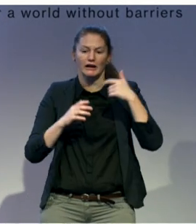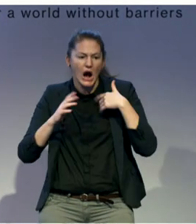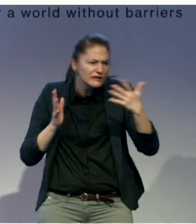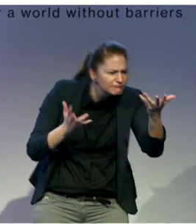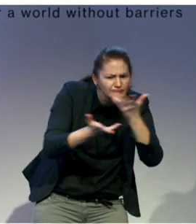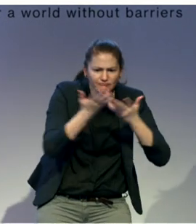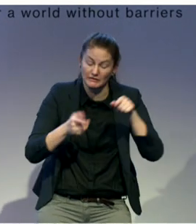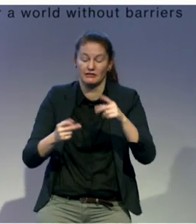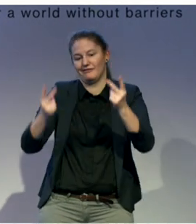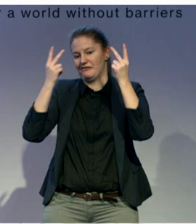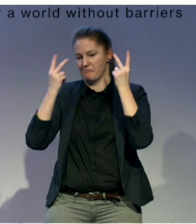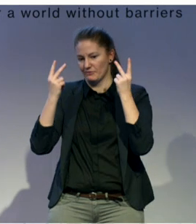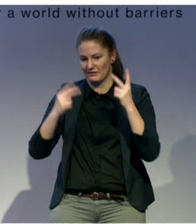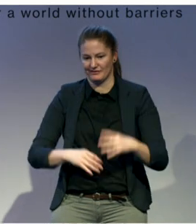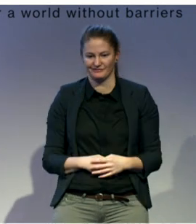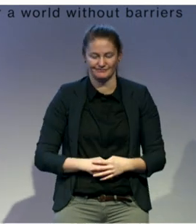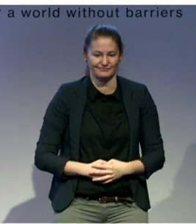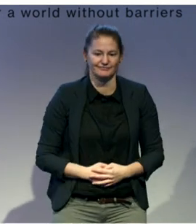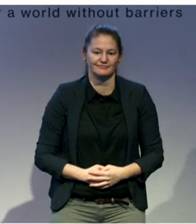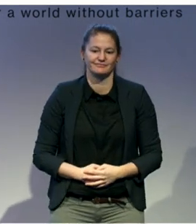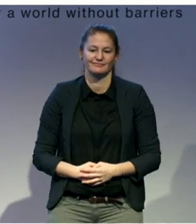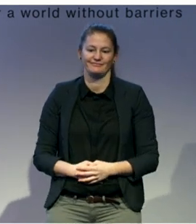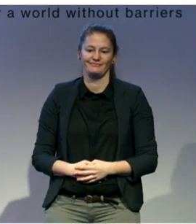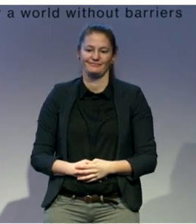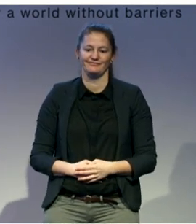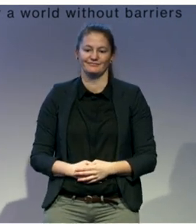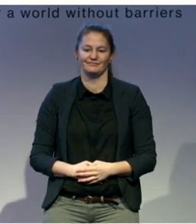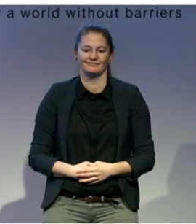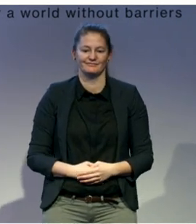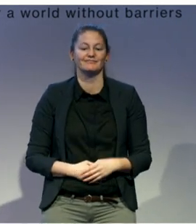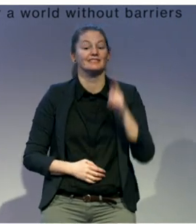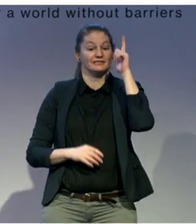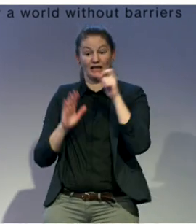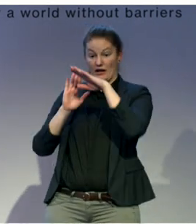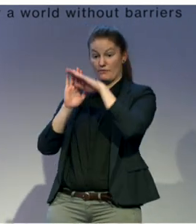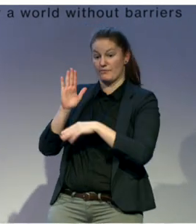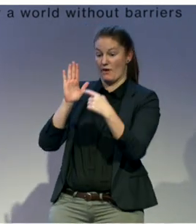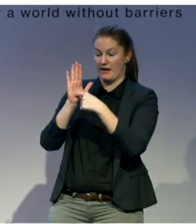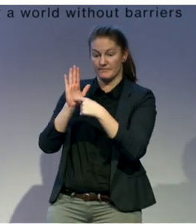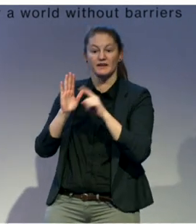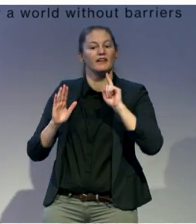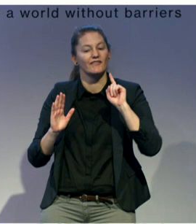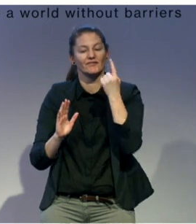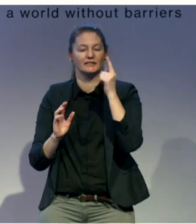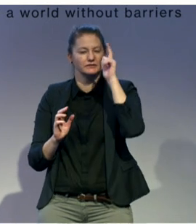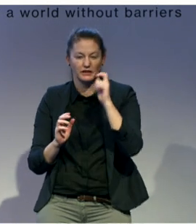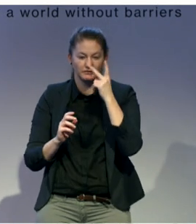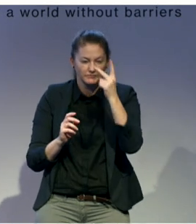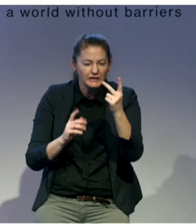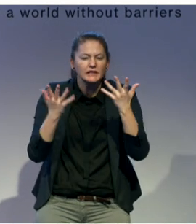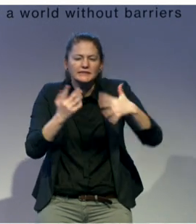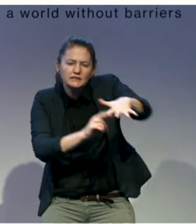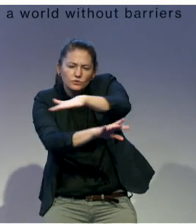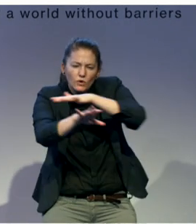At the start of our program, we decided that we needed to actually understand a lot more about the situation in Cameroon and